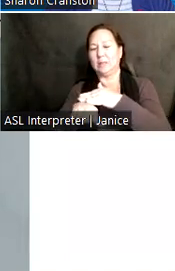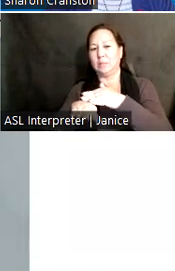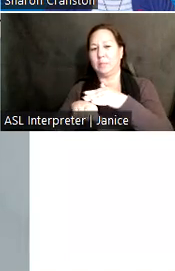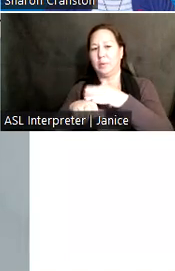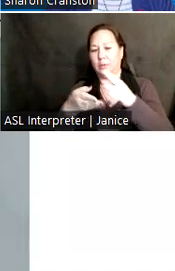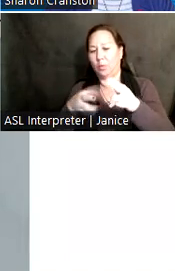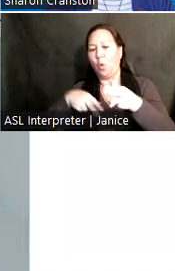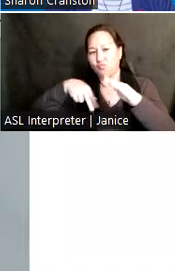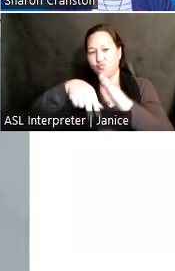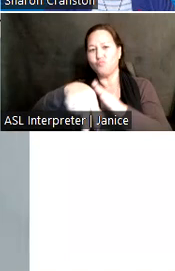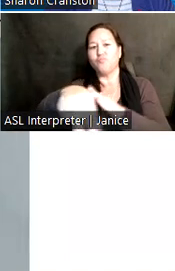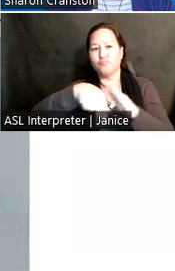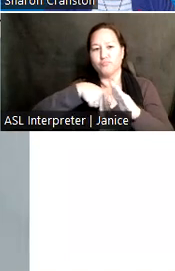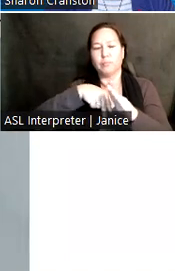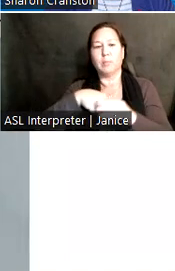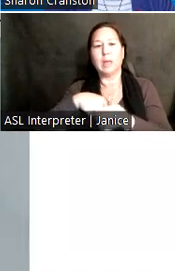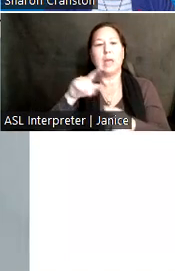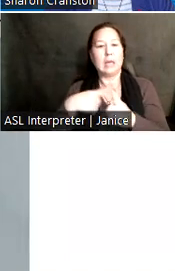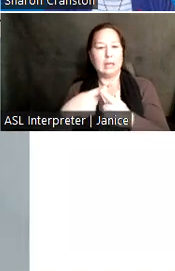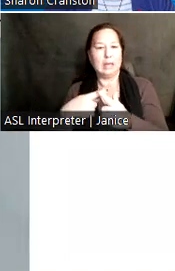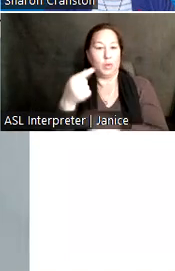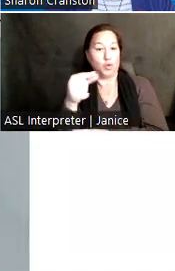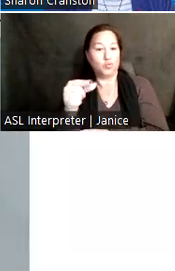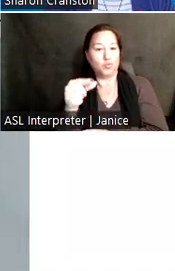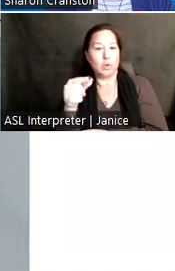barges with aluminum platforms highlighted in green.